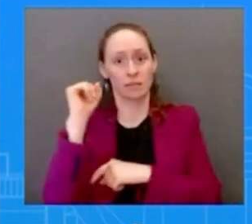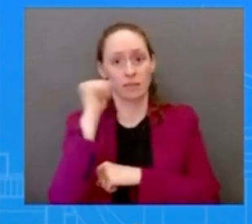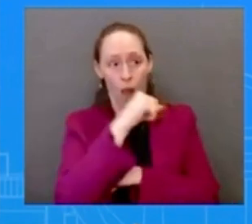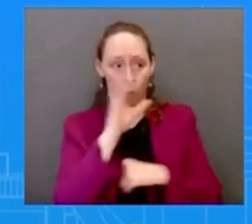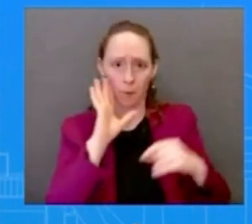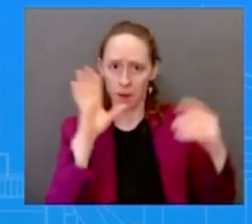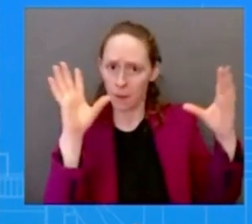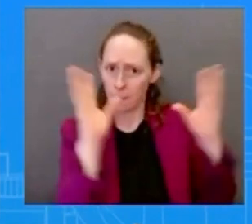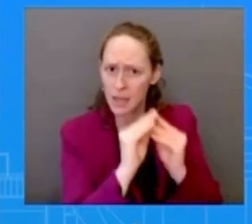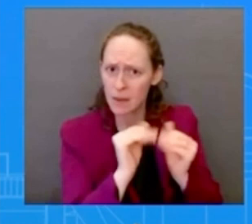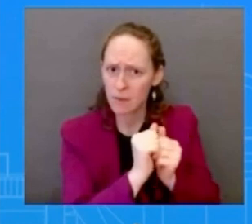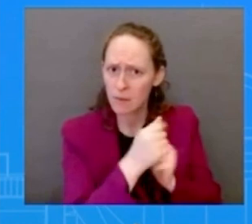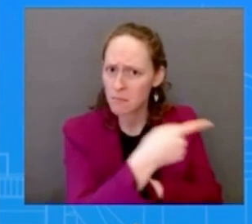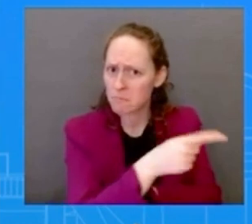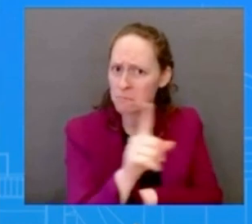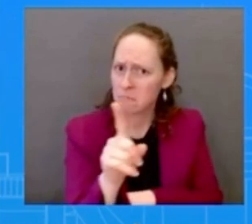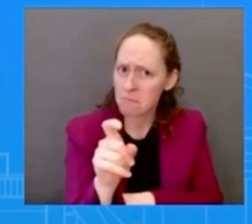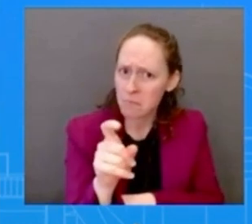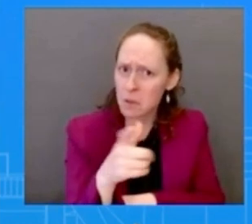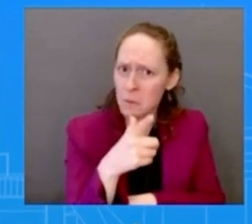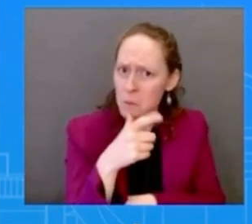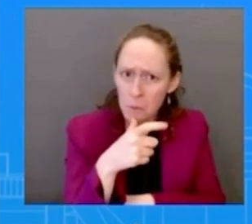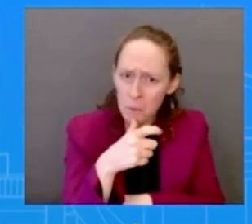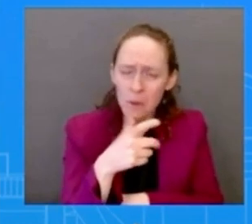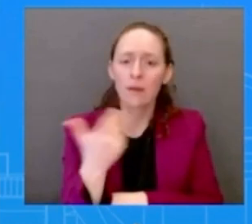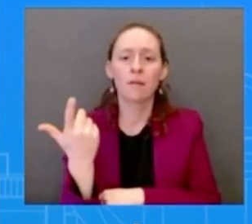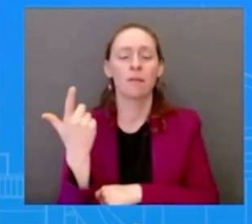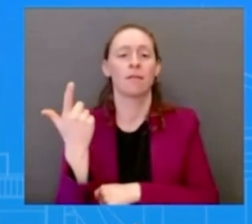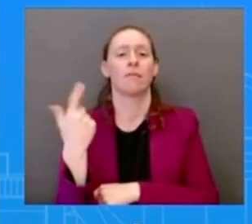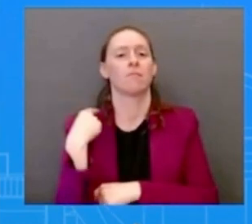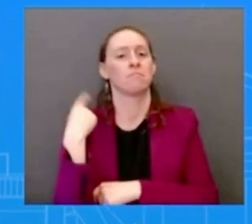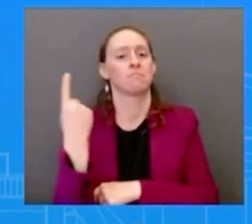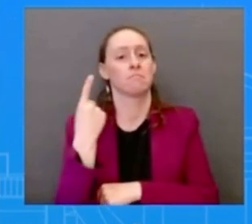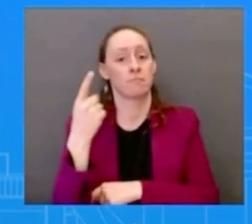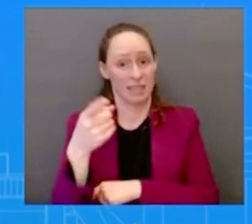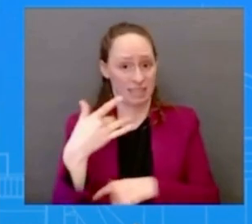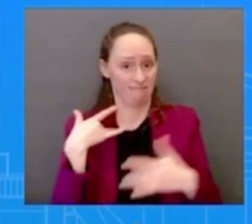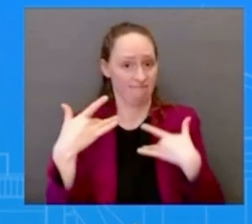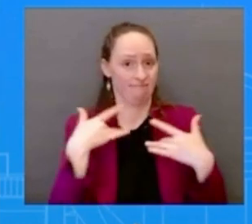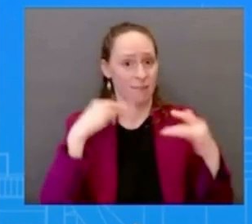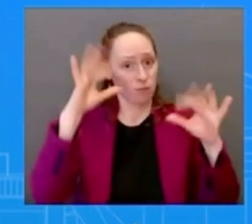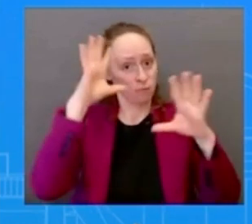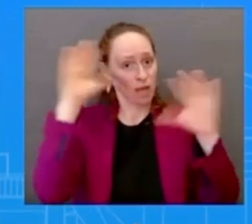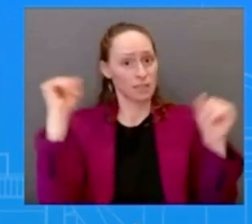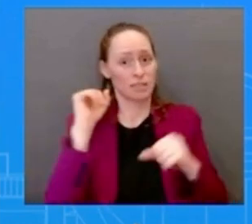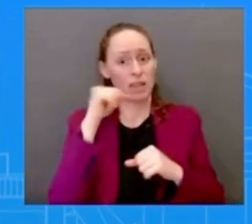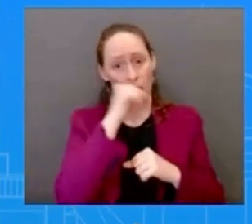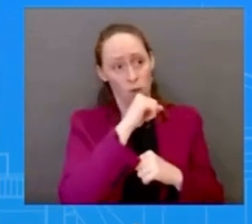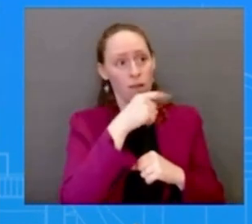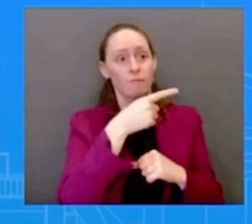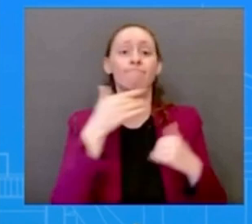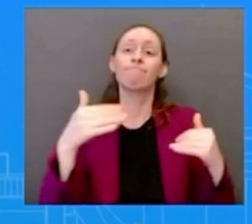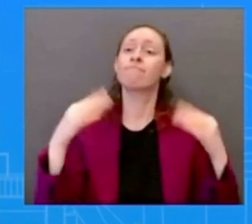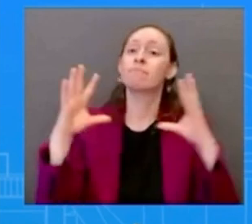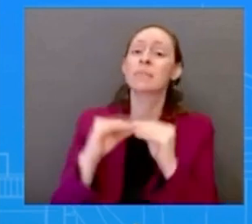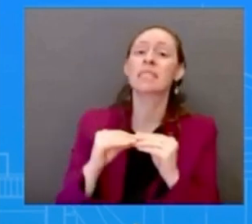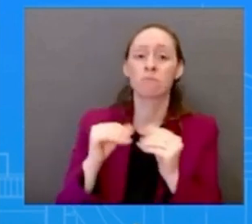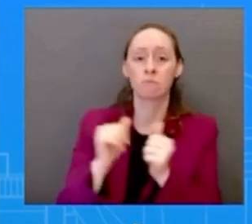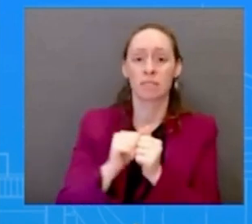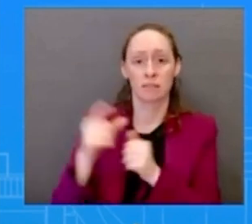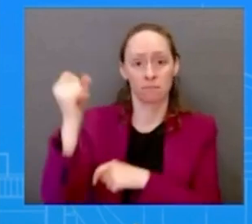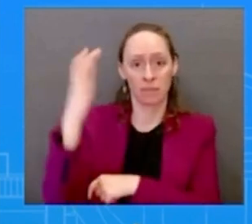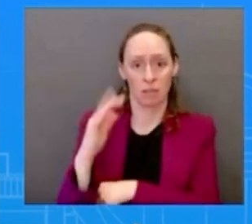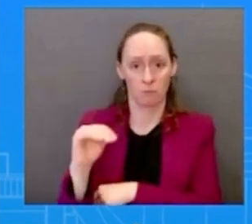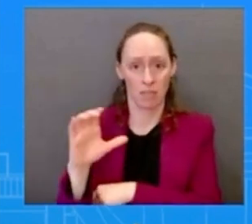meeting with speaker mccarthy well first of all i don't i don't have a i don't have a trip to uh i don't believe the trip has been announced